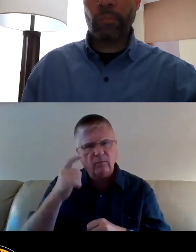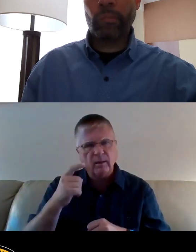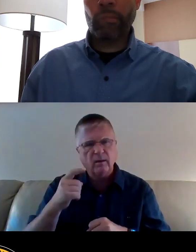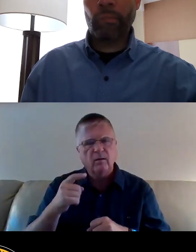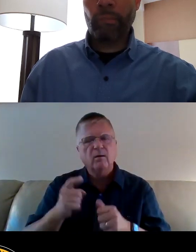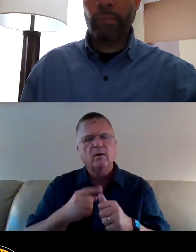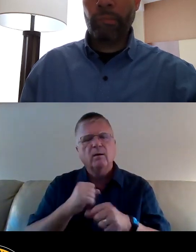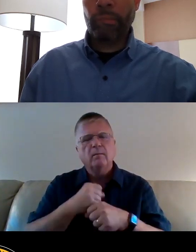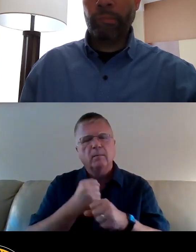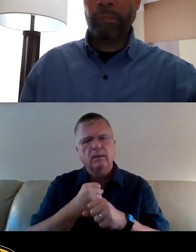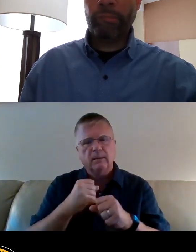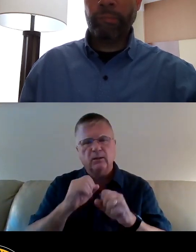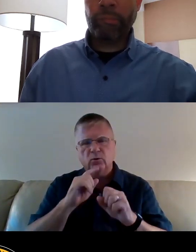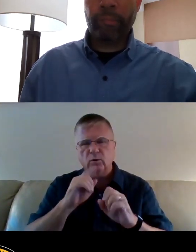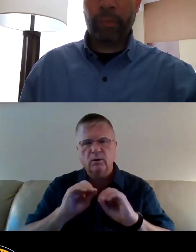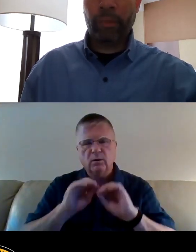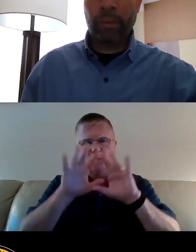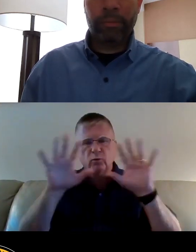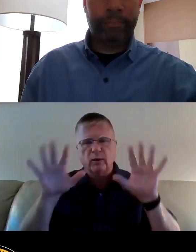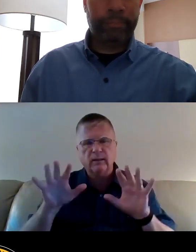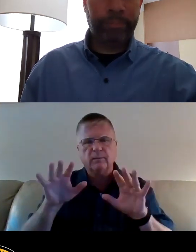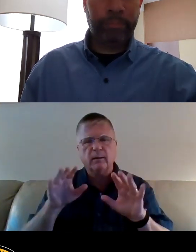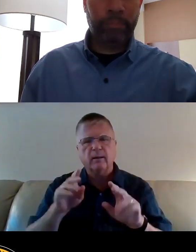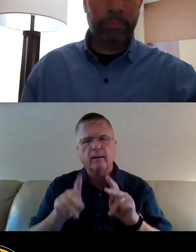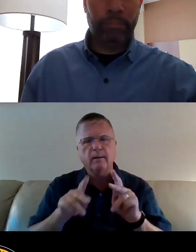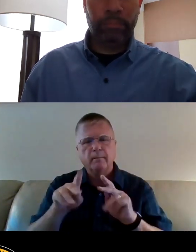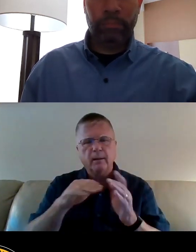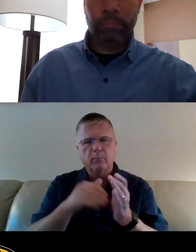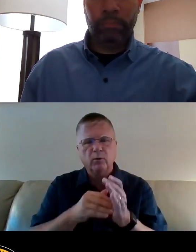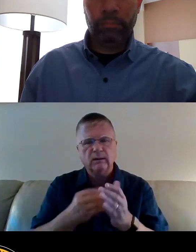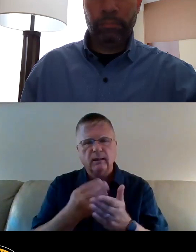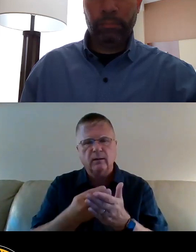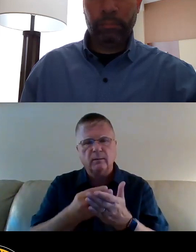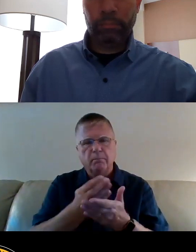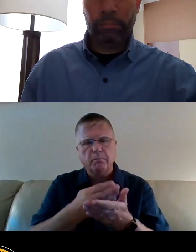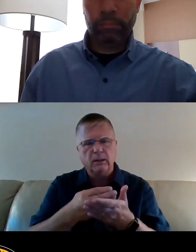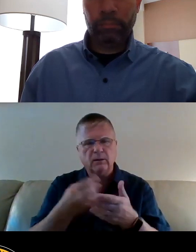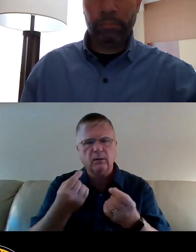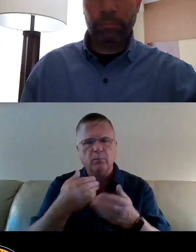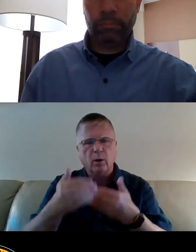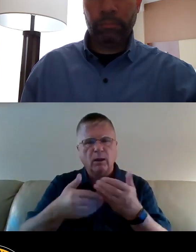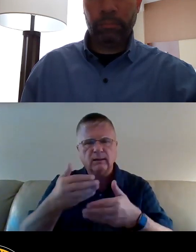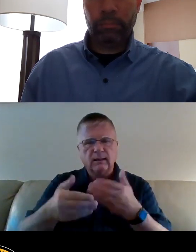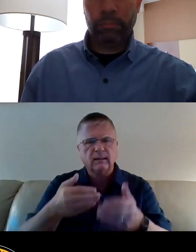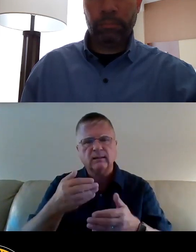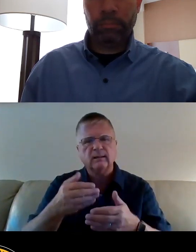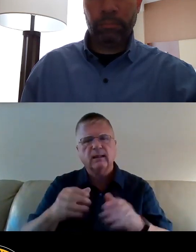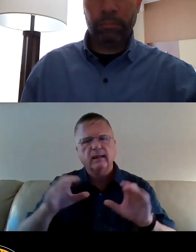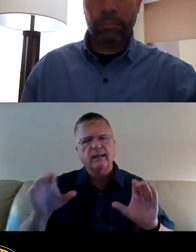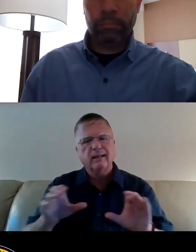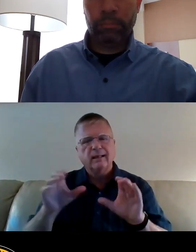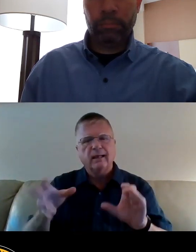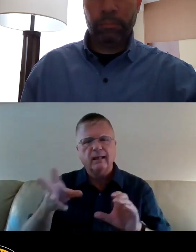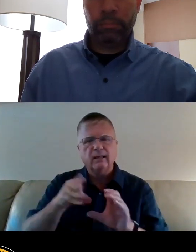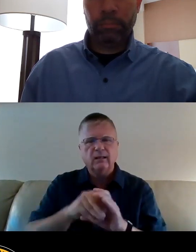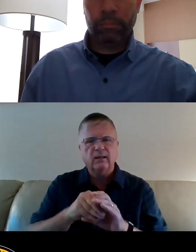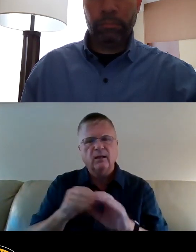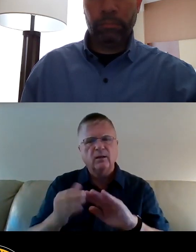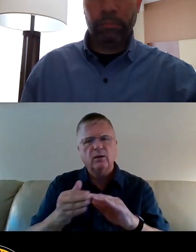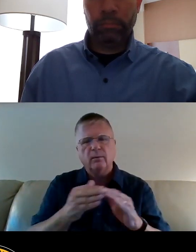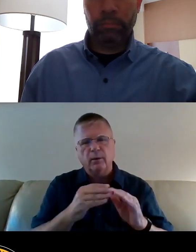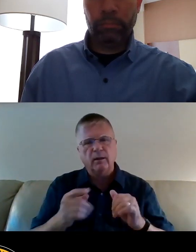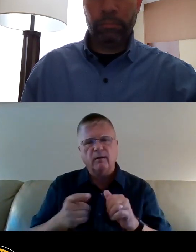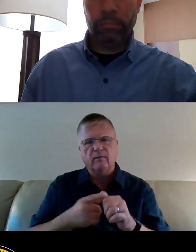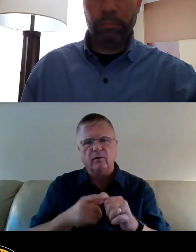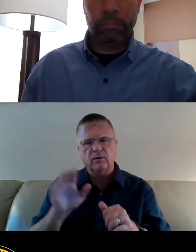transparent, people-centered budget process and engaging the community first for community